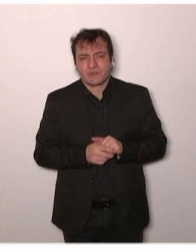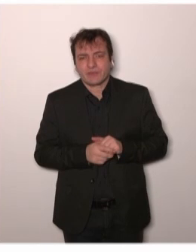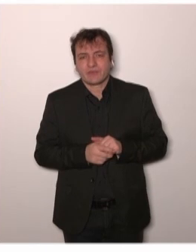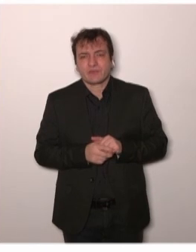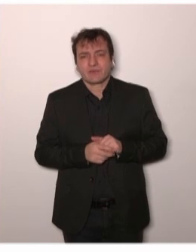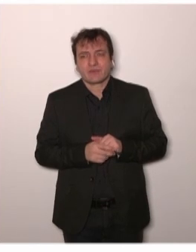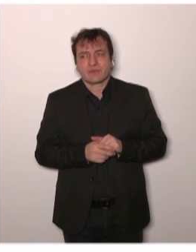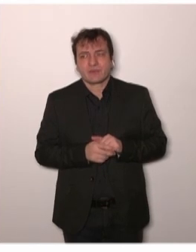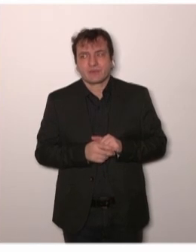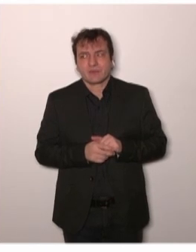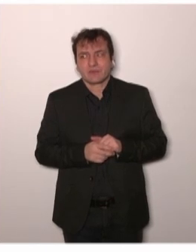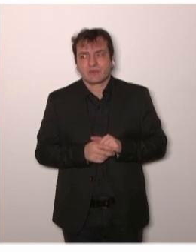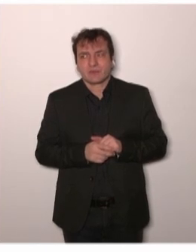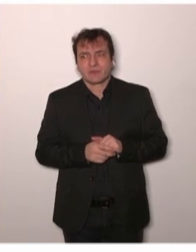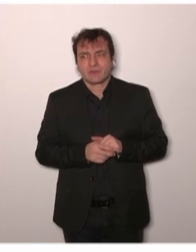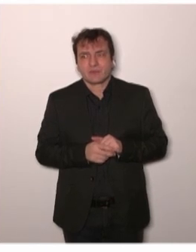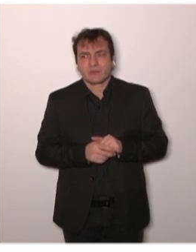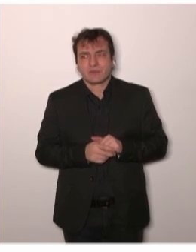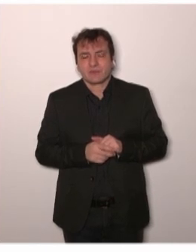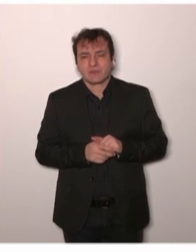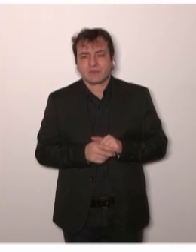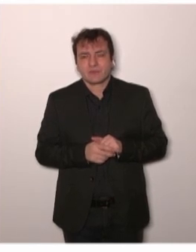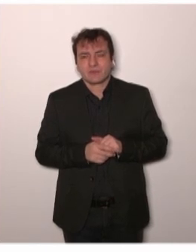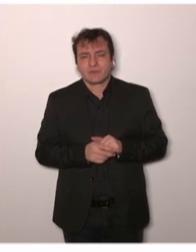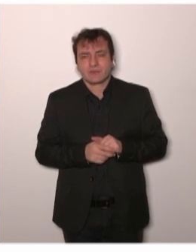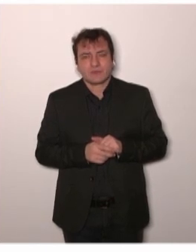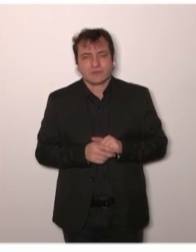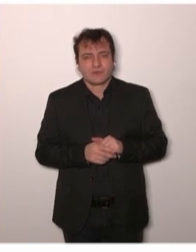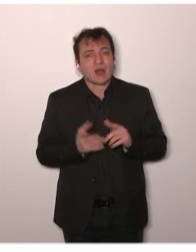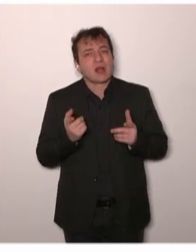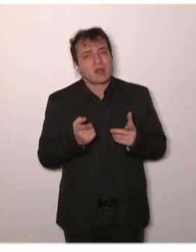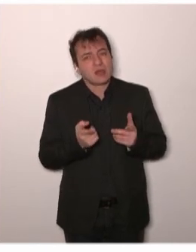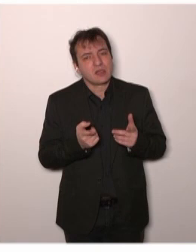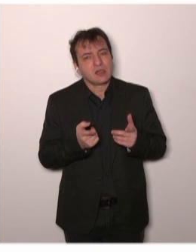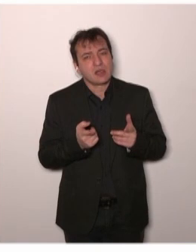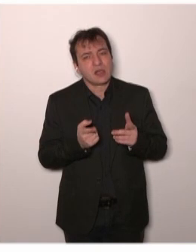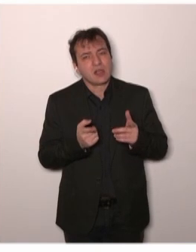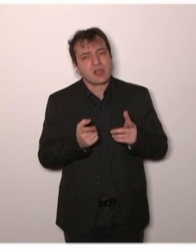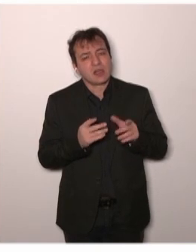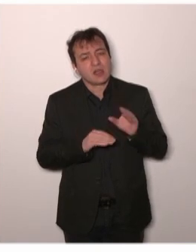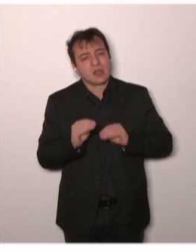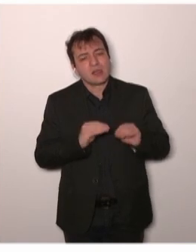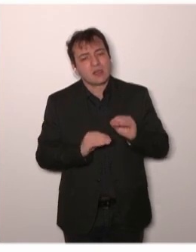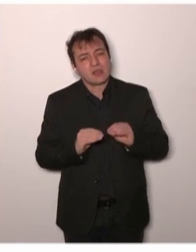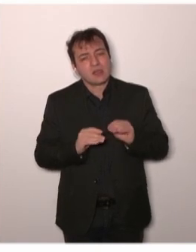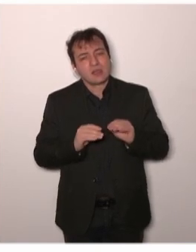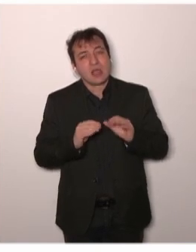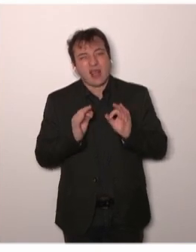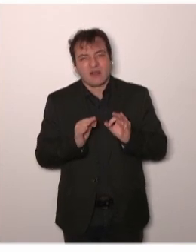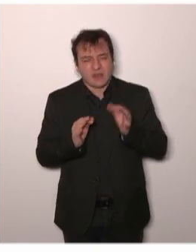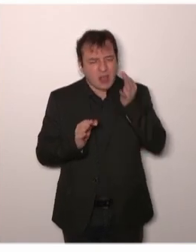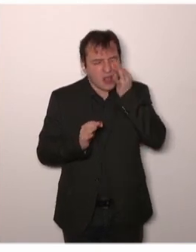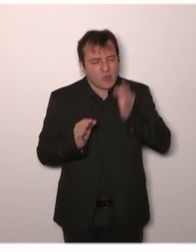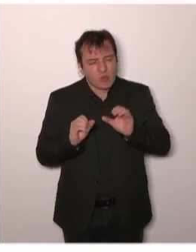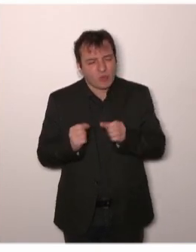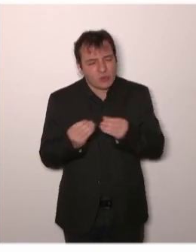actually potentially decrease the, decrease the, decrease the treatment, then toxicity, potentially having an impact on public, on public